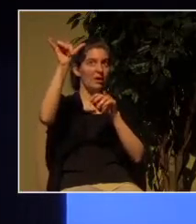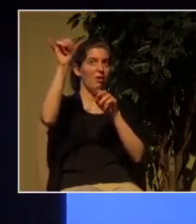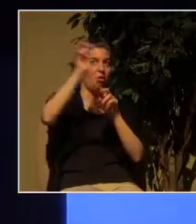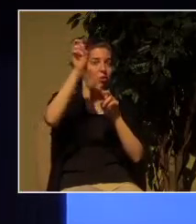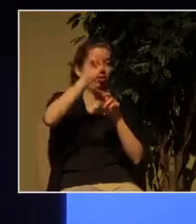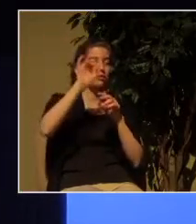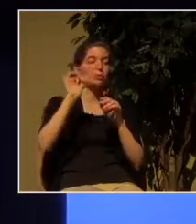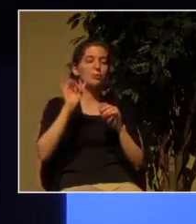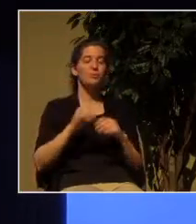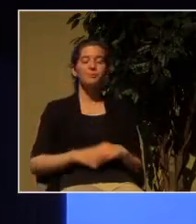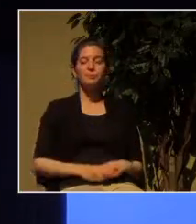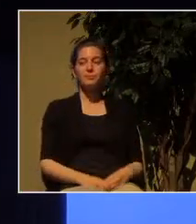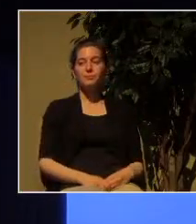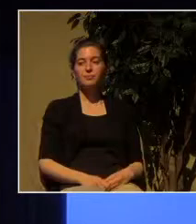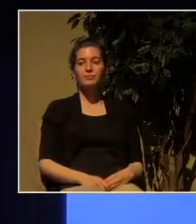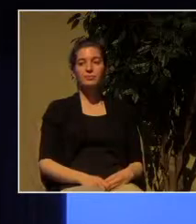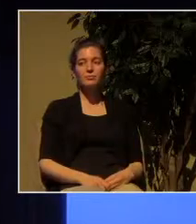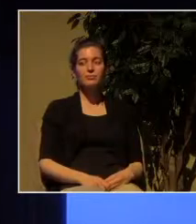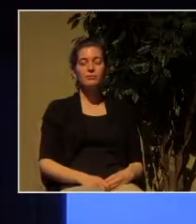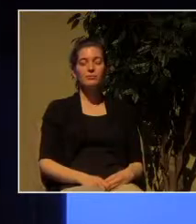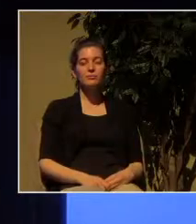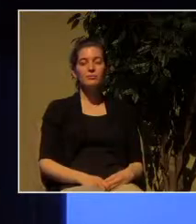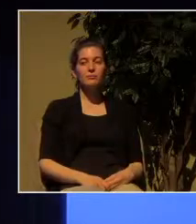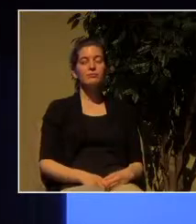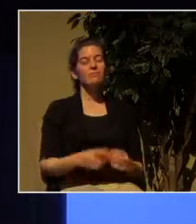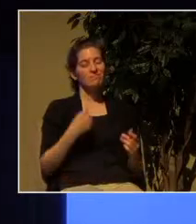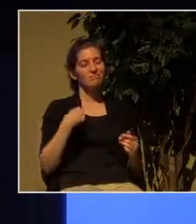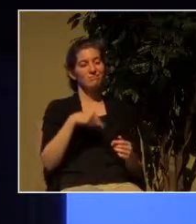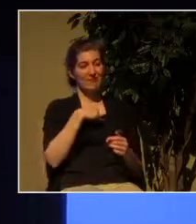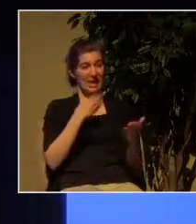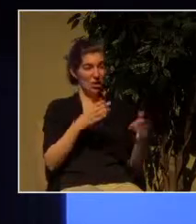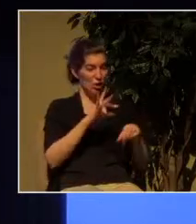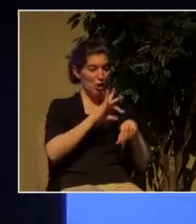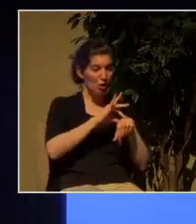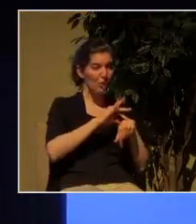we're in the here and now time and time again